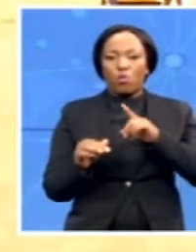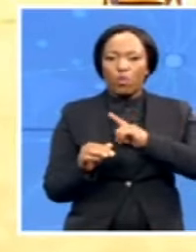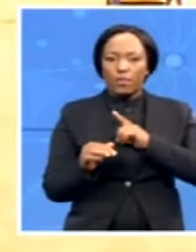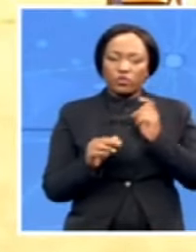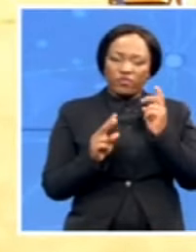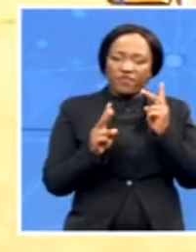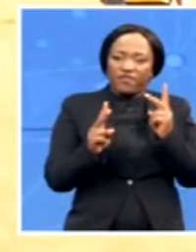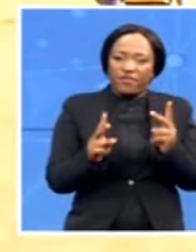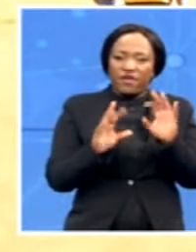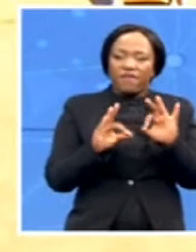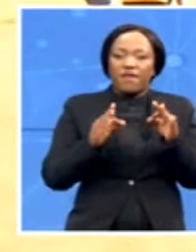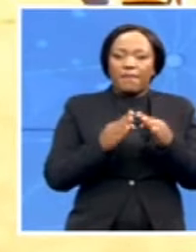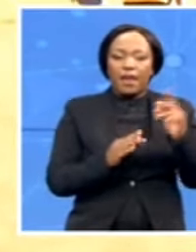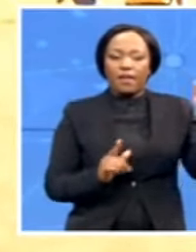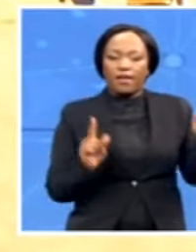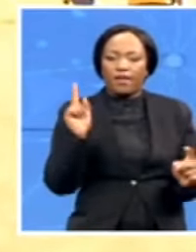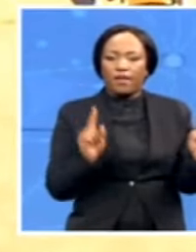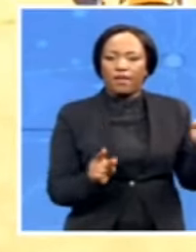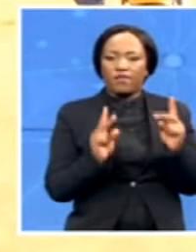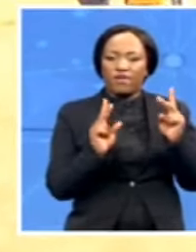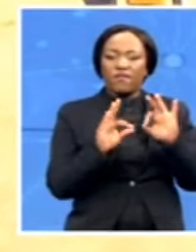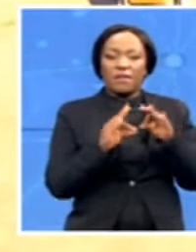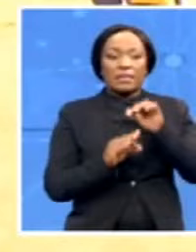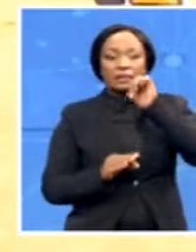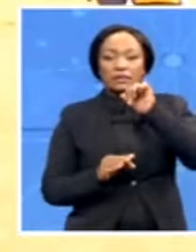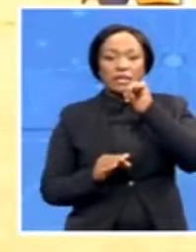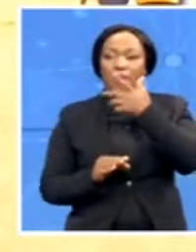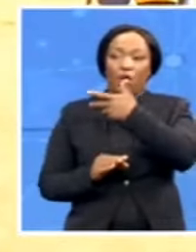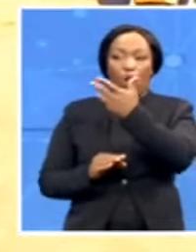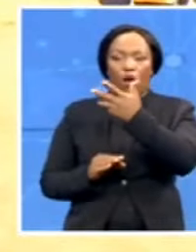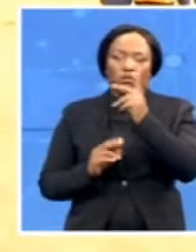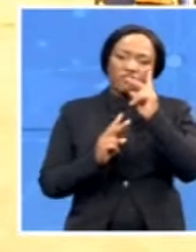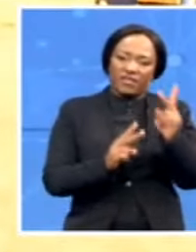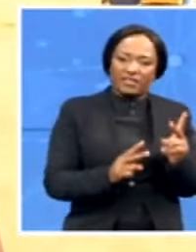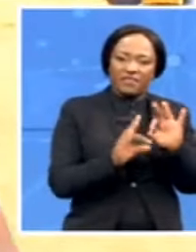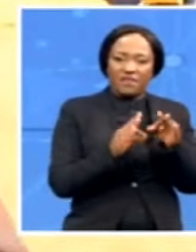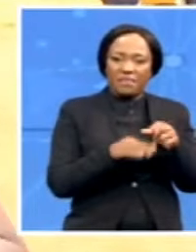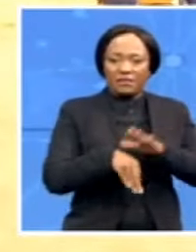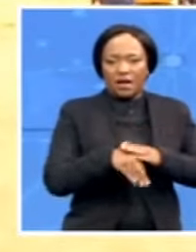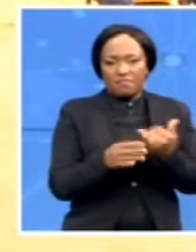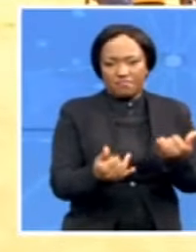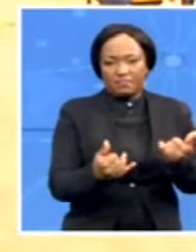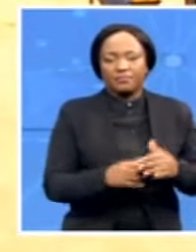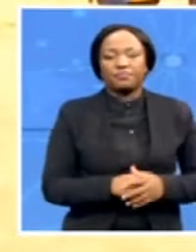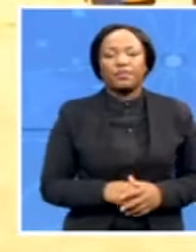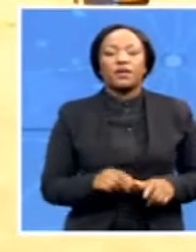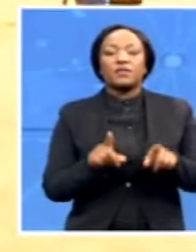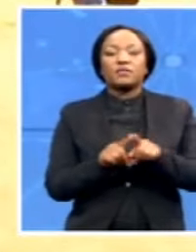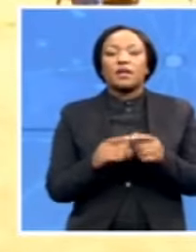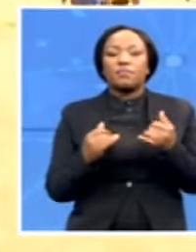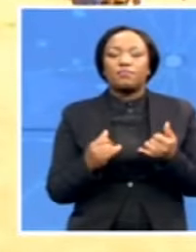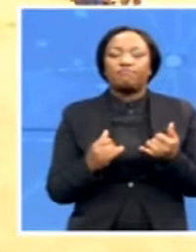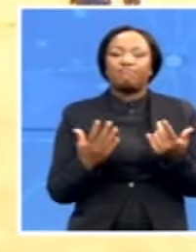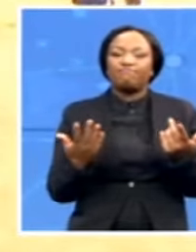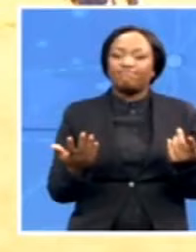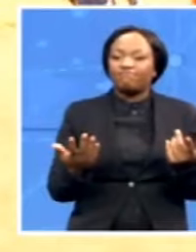they are living now, playing at their trades and those who are holiday makers, those who are coming